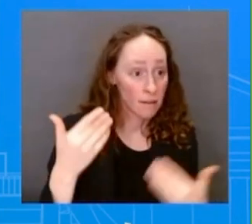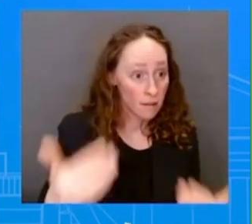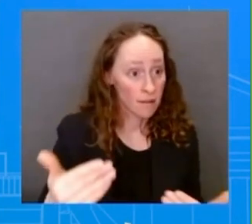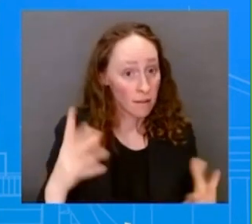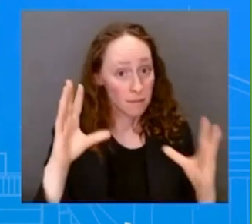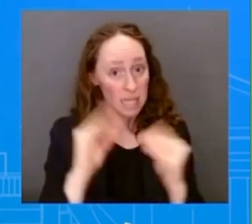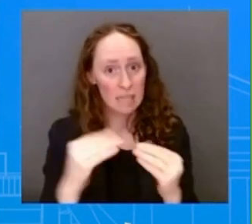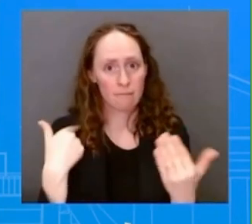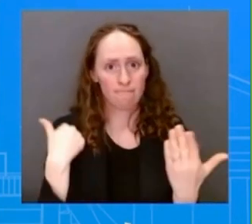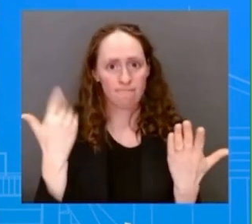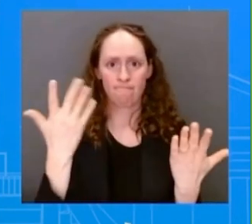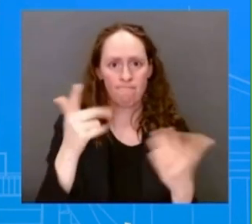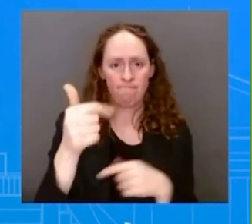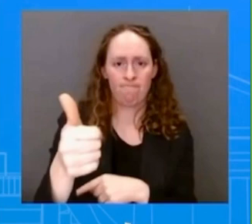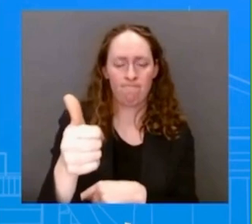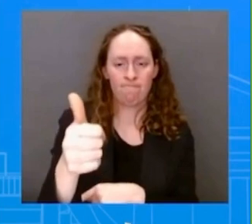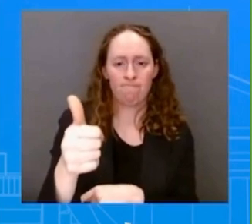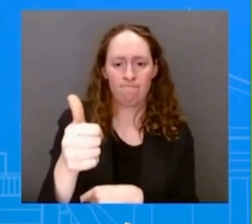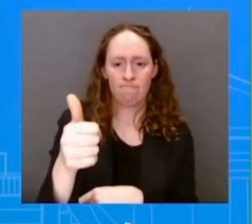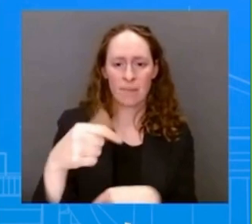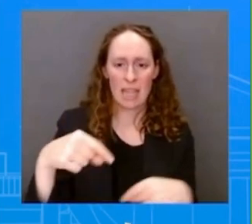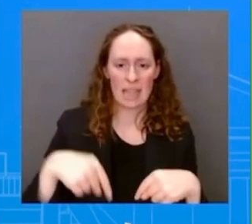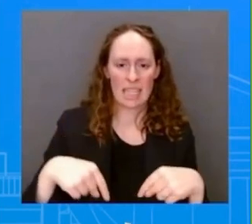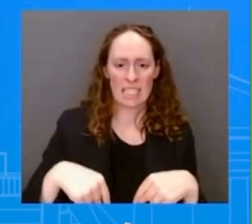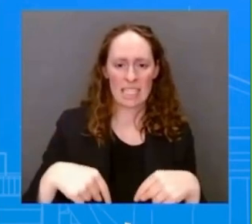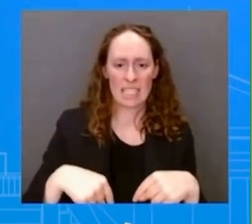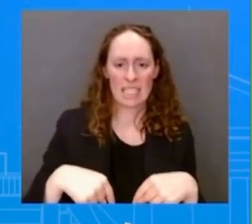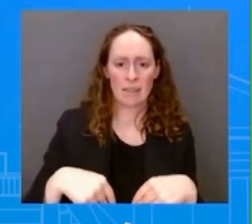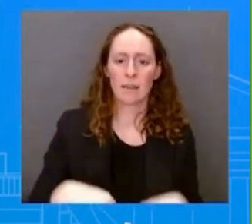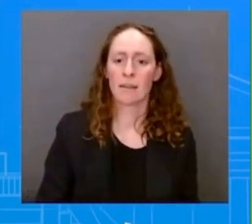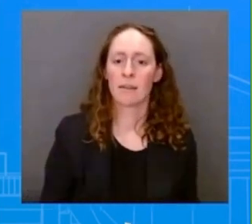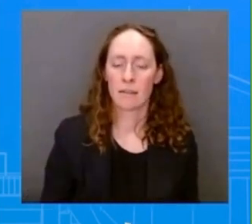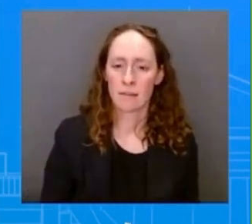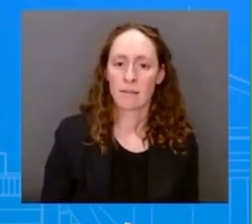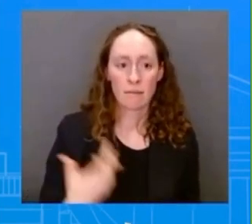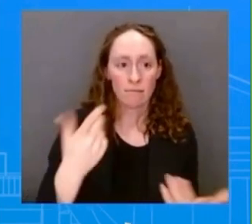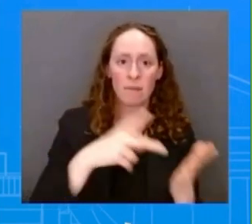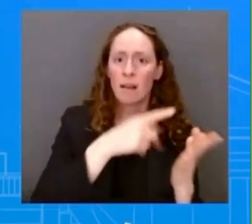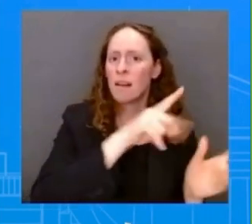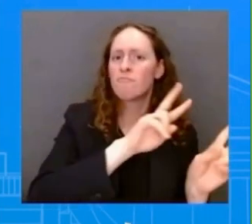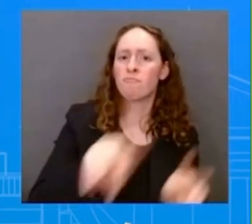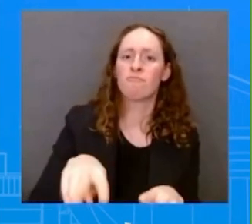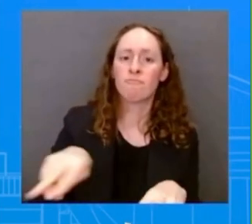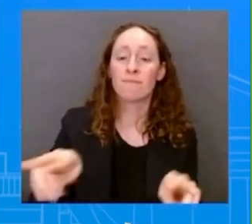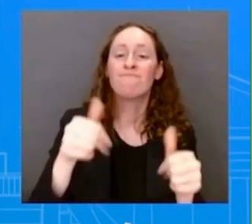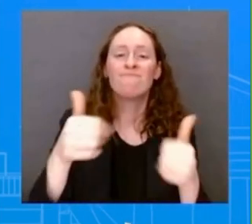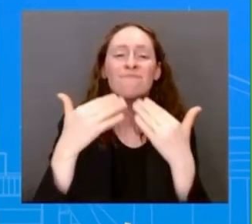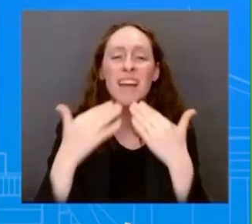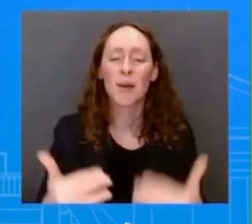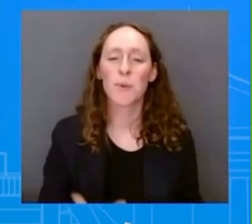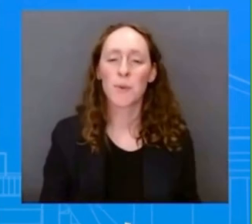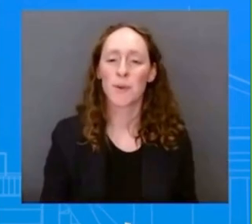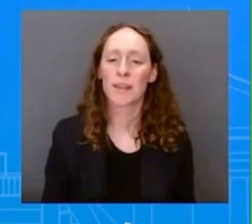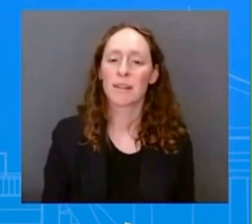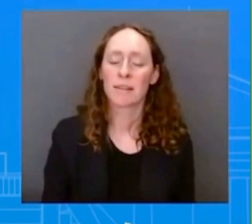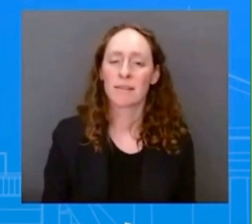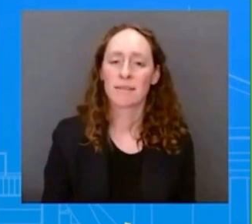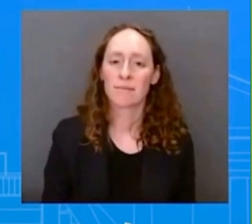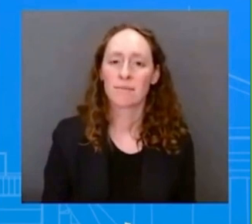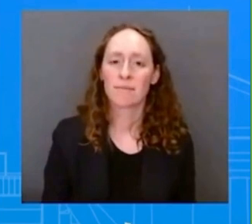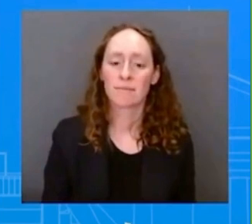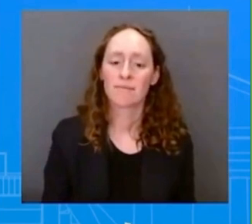Um, that's, that's really for his office to, to address. Okay. Thank you. Thanks, everybody. Thanks. Thanks, Admiral.